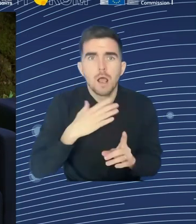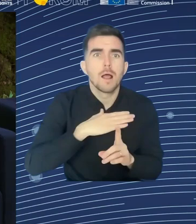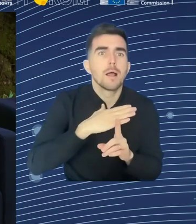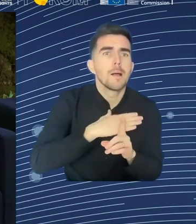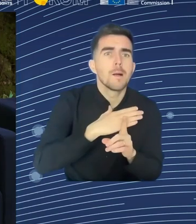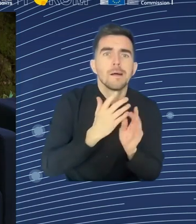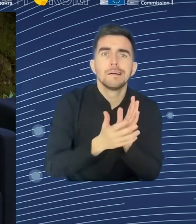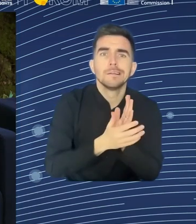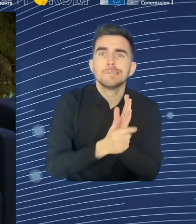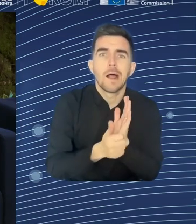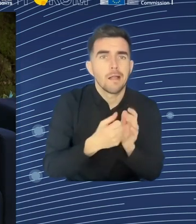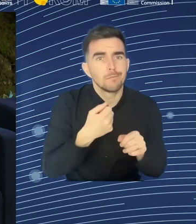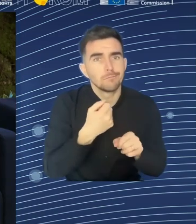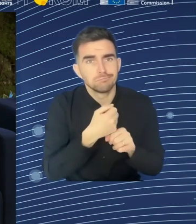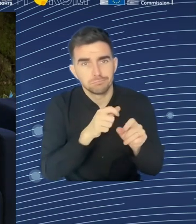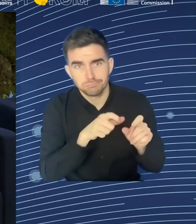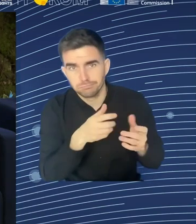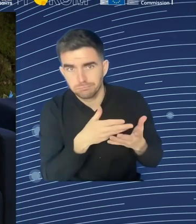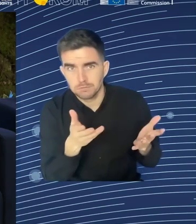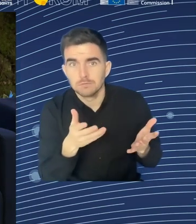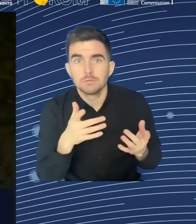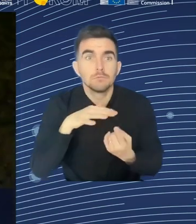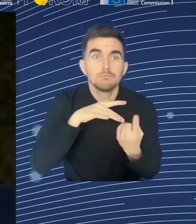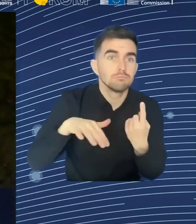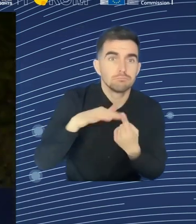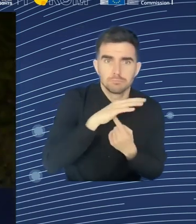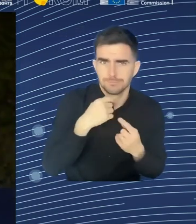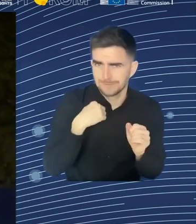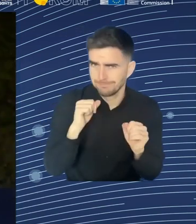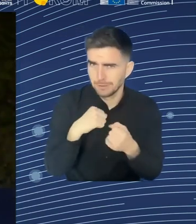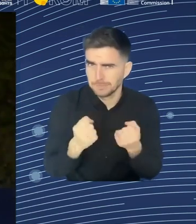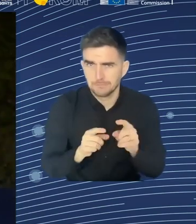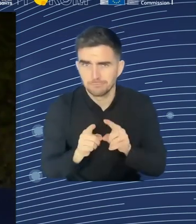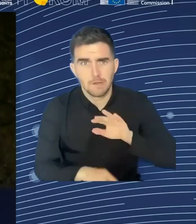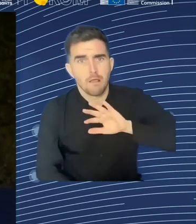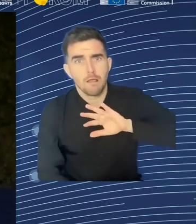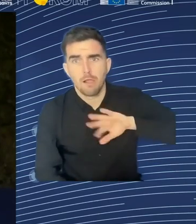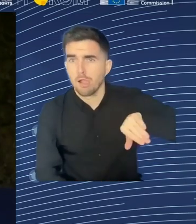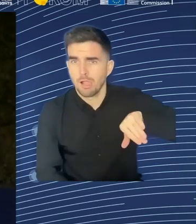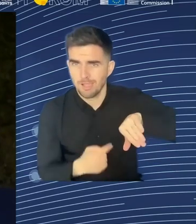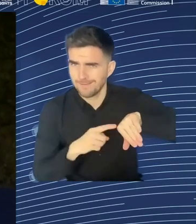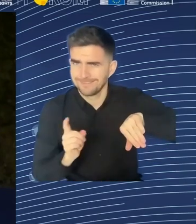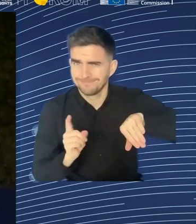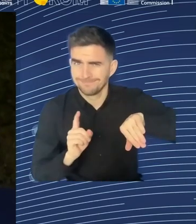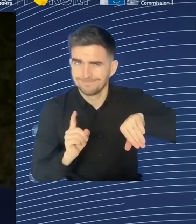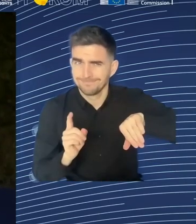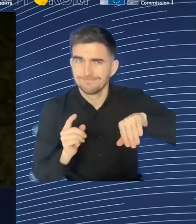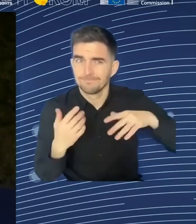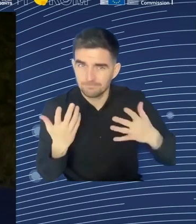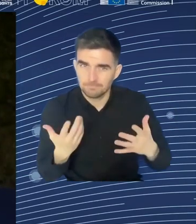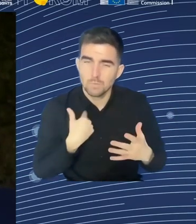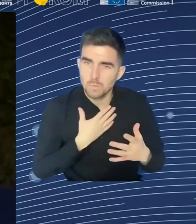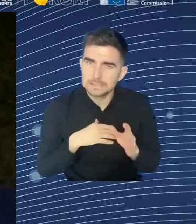of people that don't have the required qualifications is so urgent. Many times when I